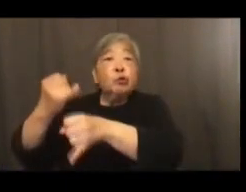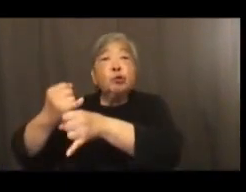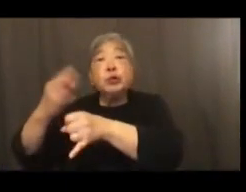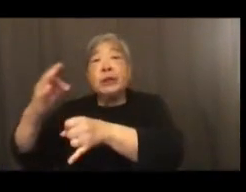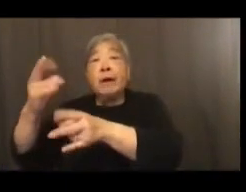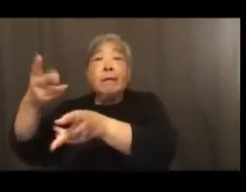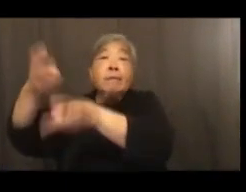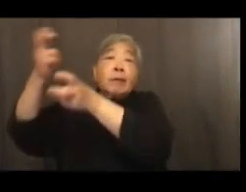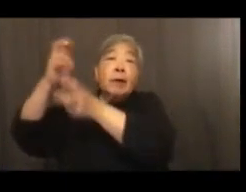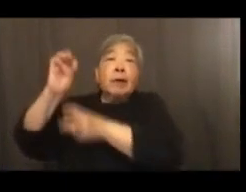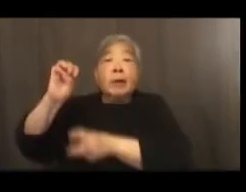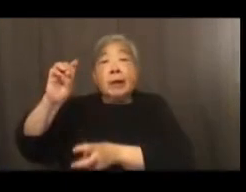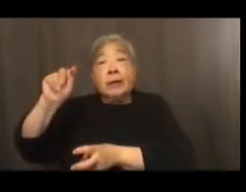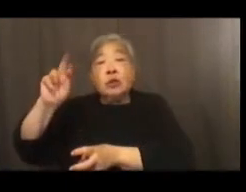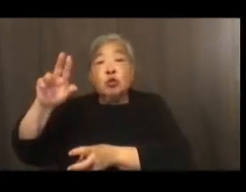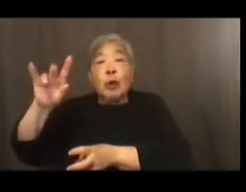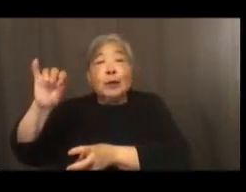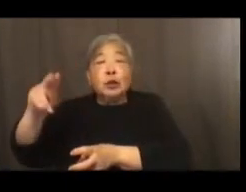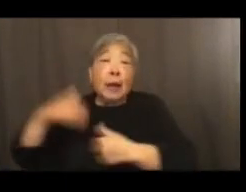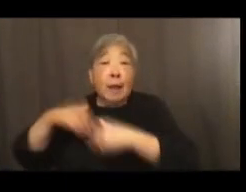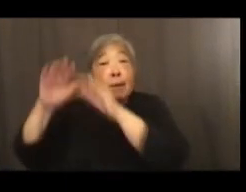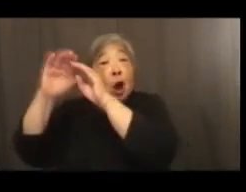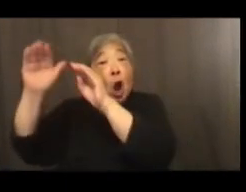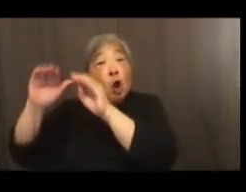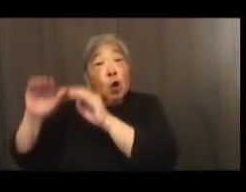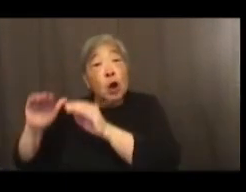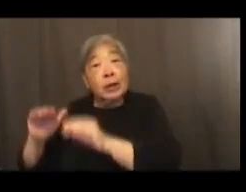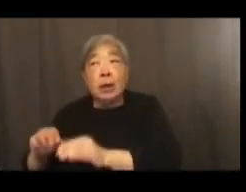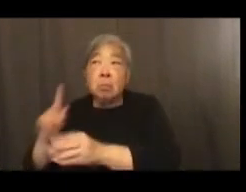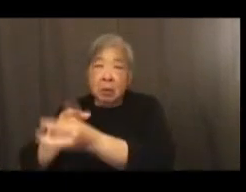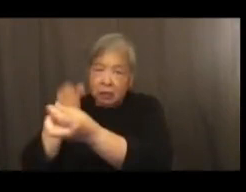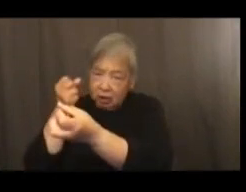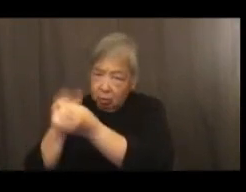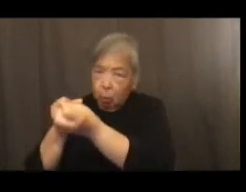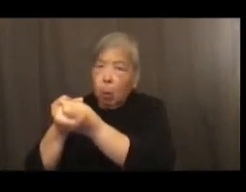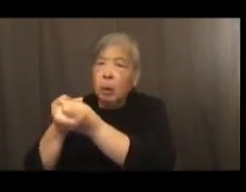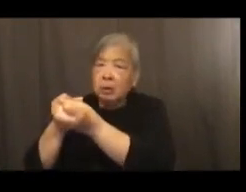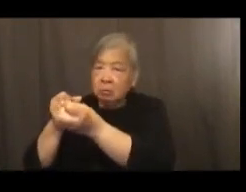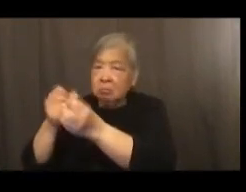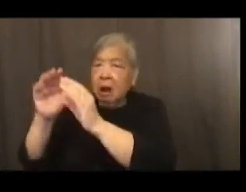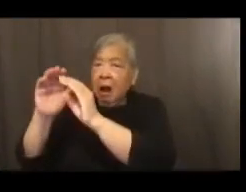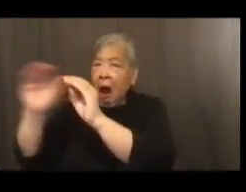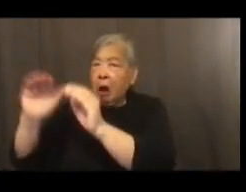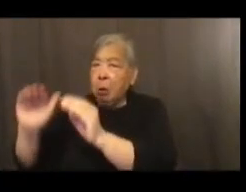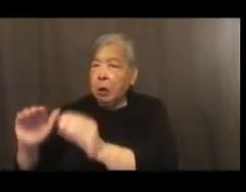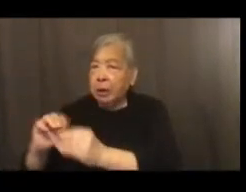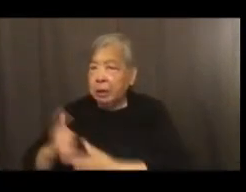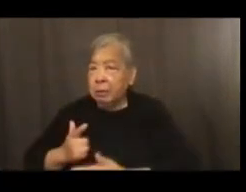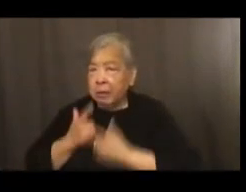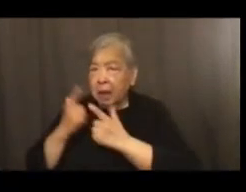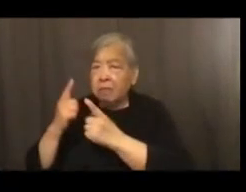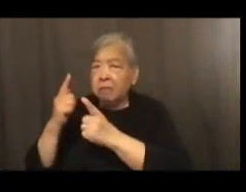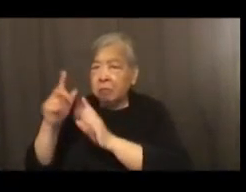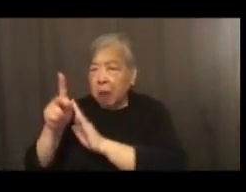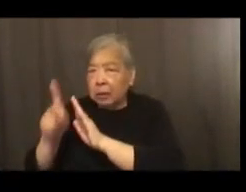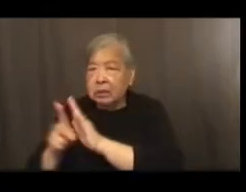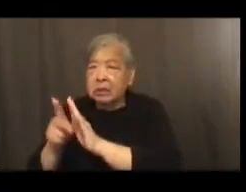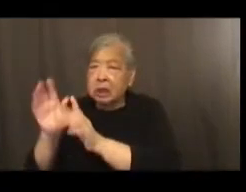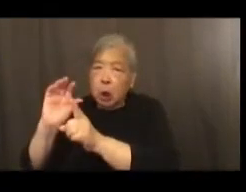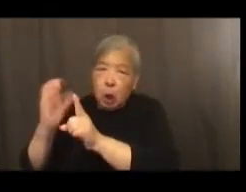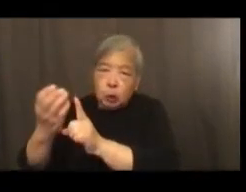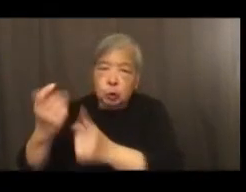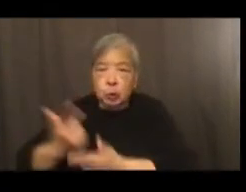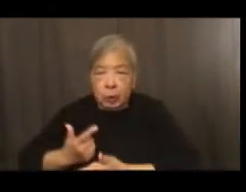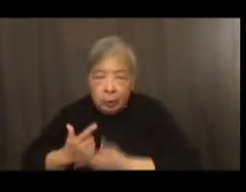as institutions of hierarchy, to uphold certain hierarchies in life, in culture, in policy. And so